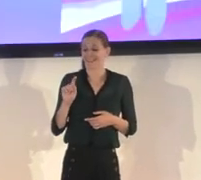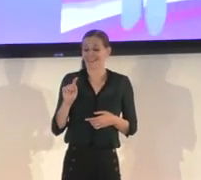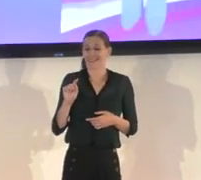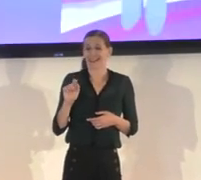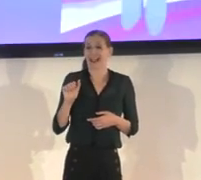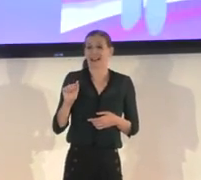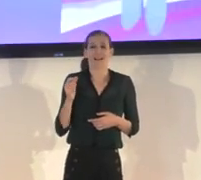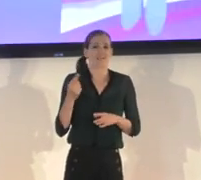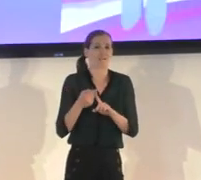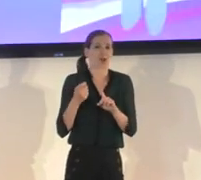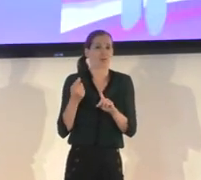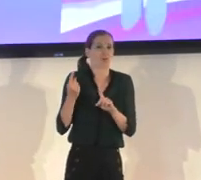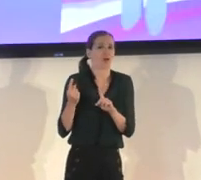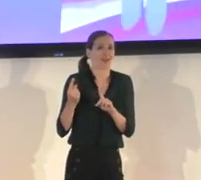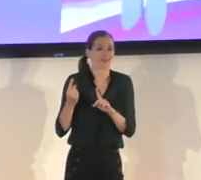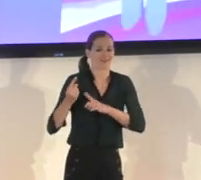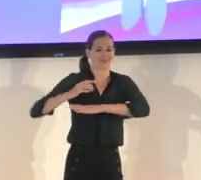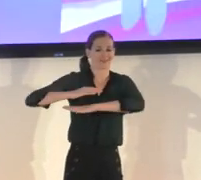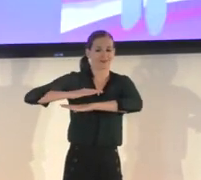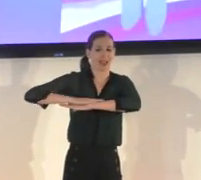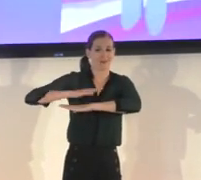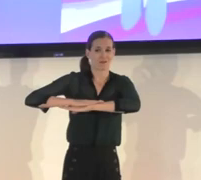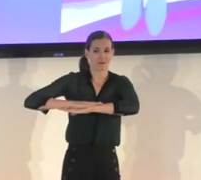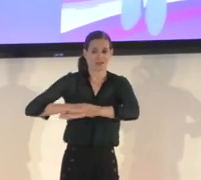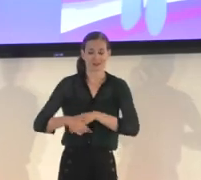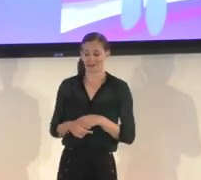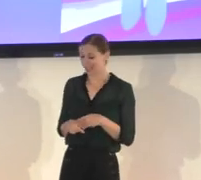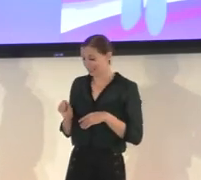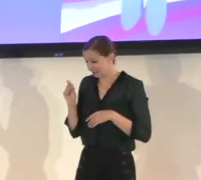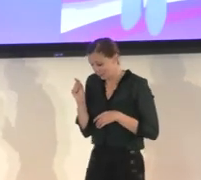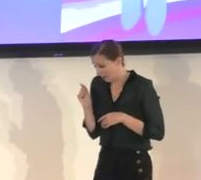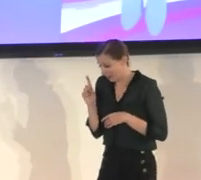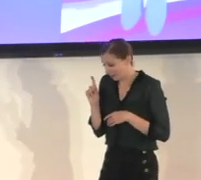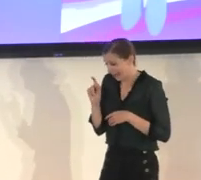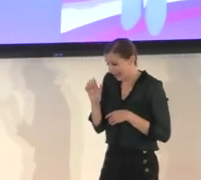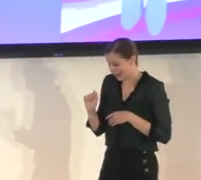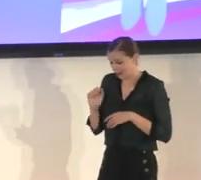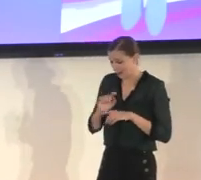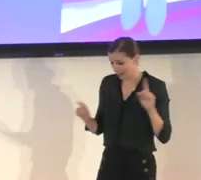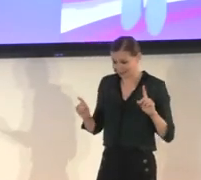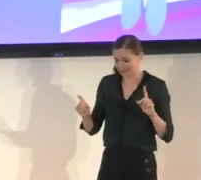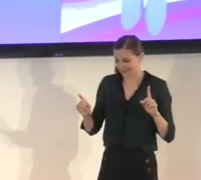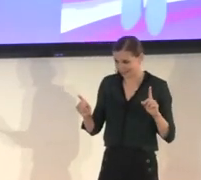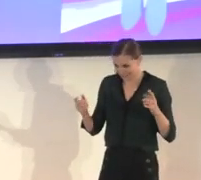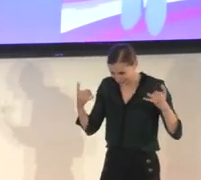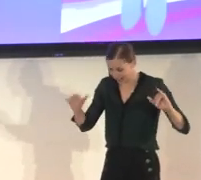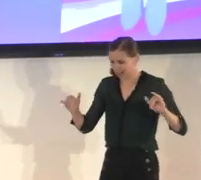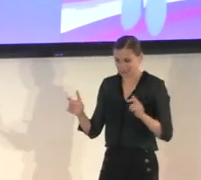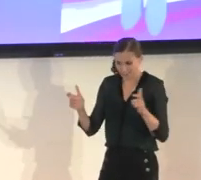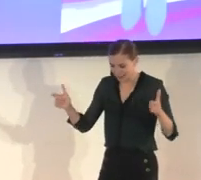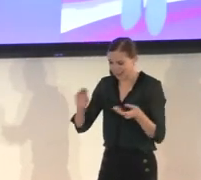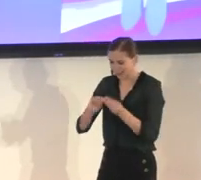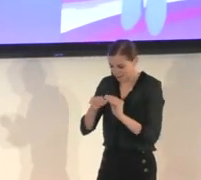Small slice, but it's a huge number. It's so exciting. There's even more is all I'm saying. Totally.